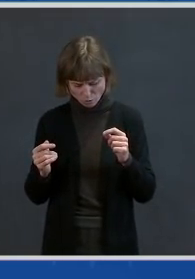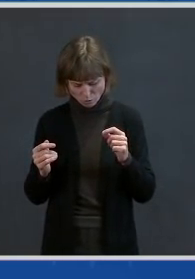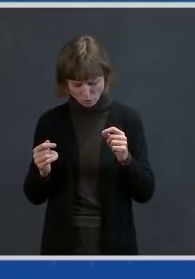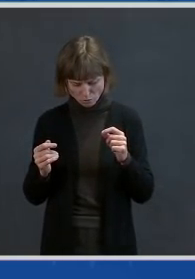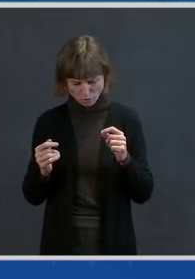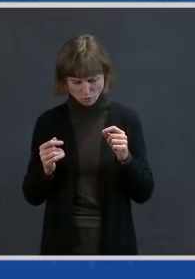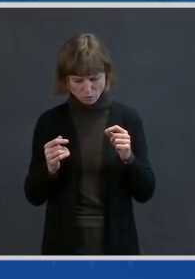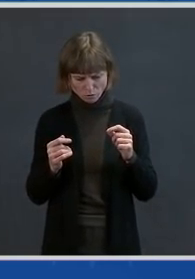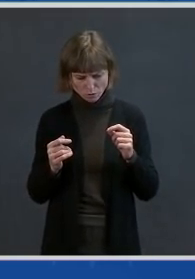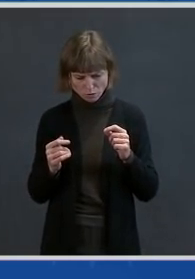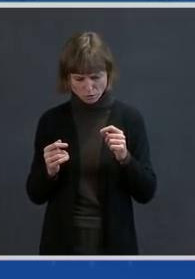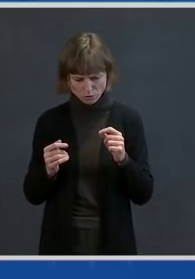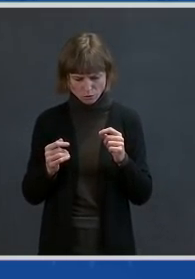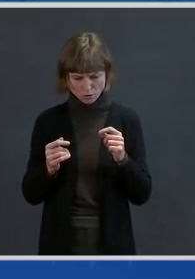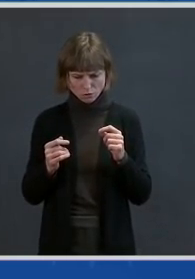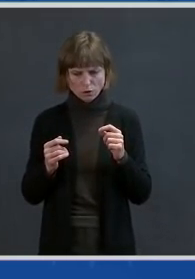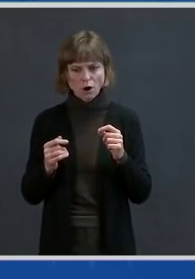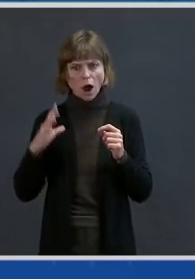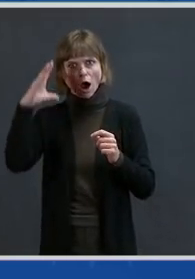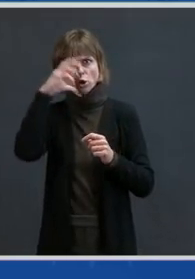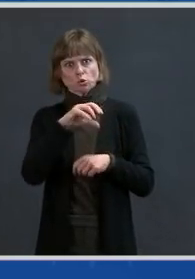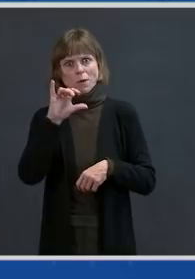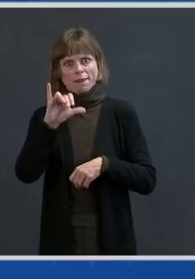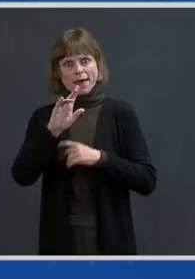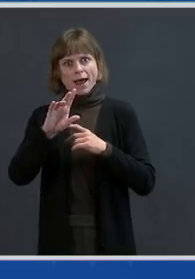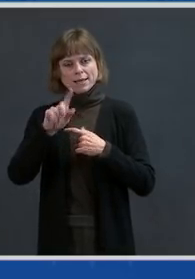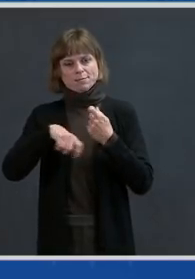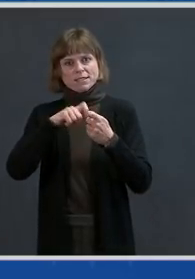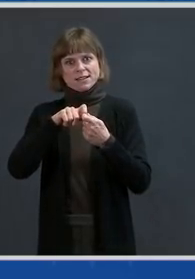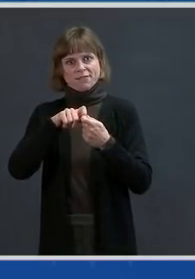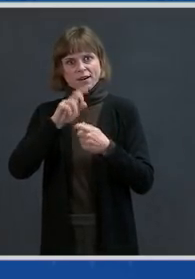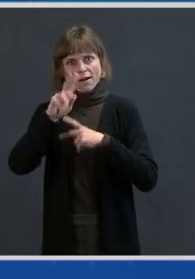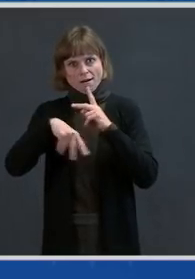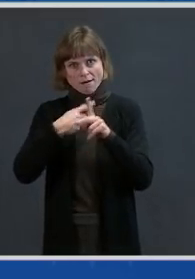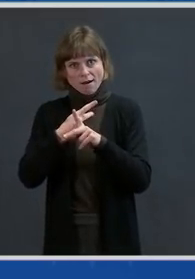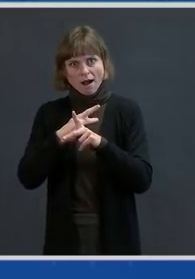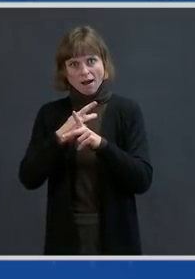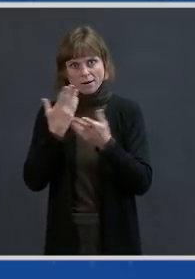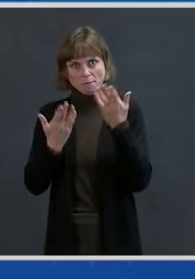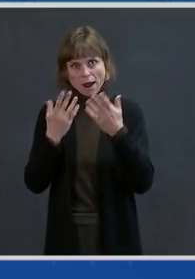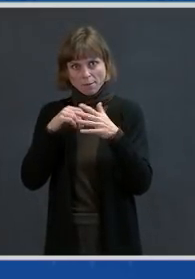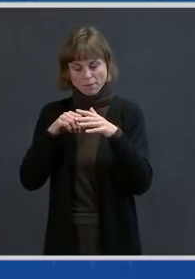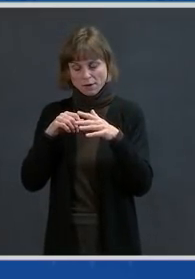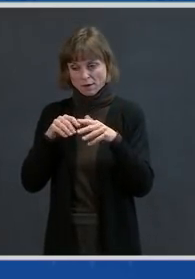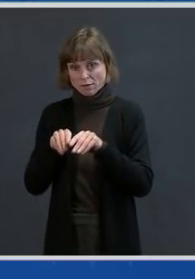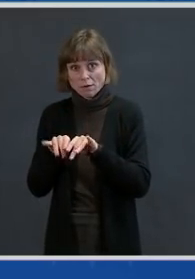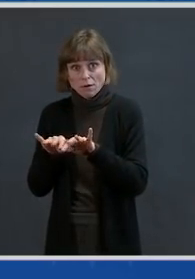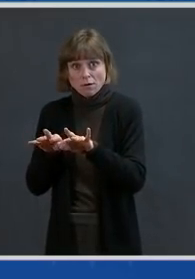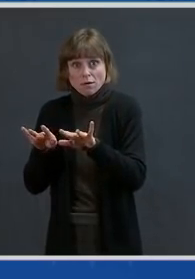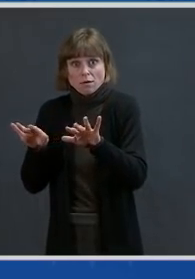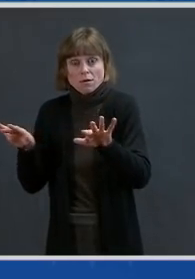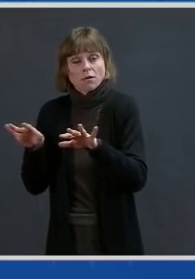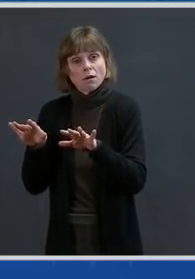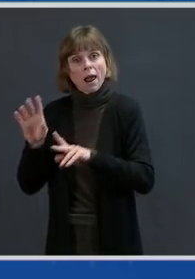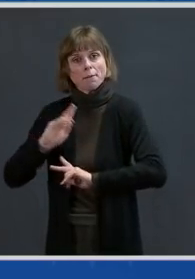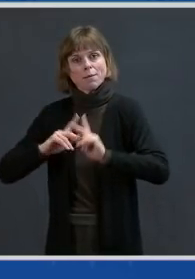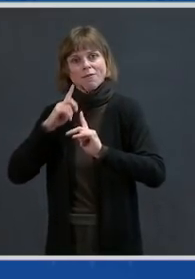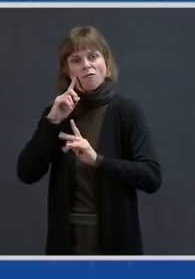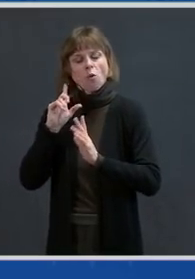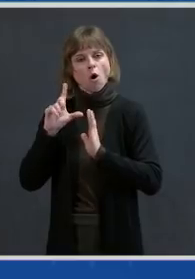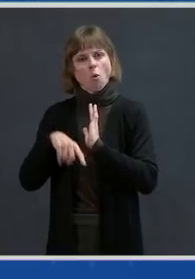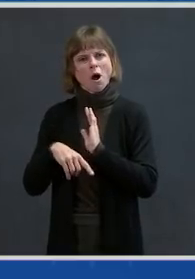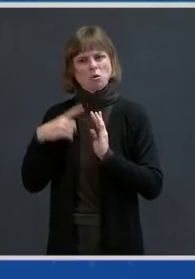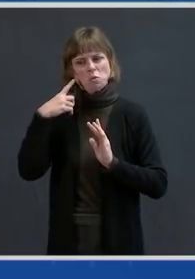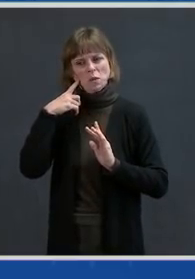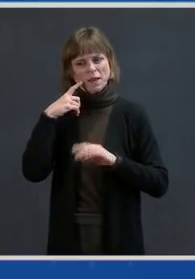know, given that this particular strain, you know, might be out in the general population for a while, could you see, you know, that lag time before we have